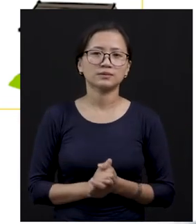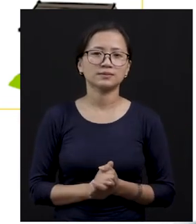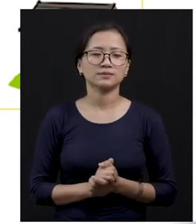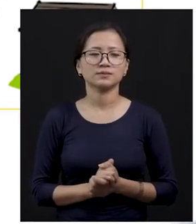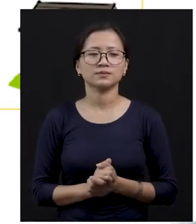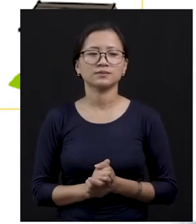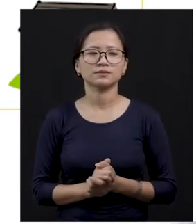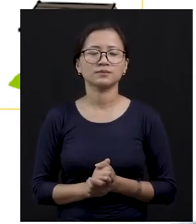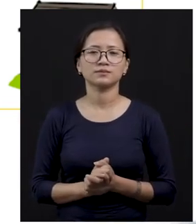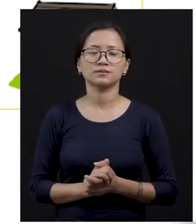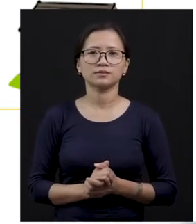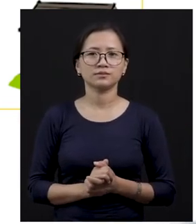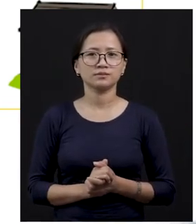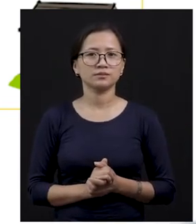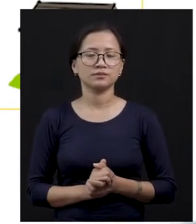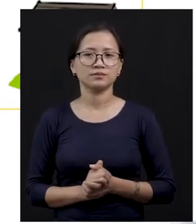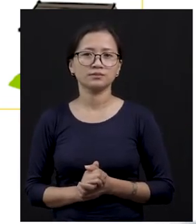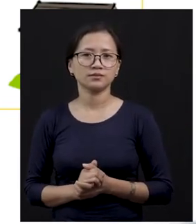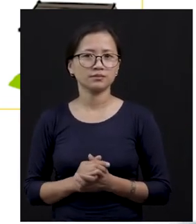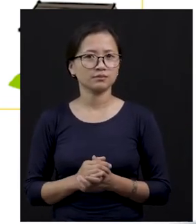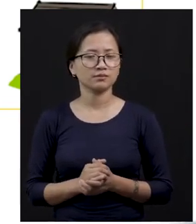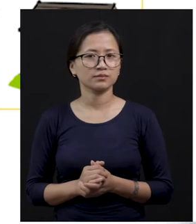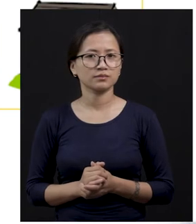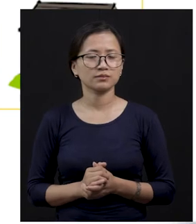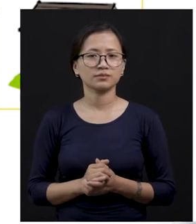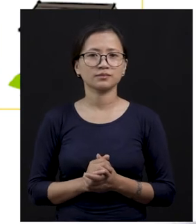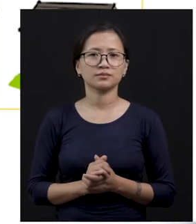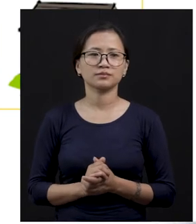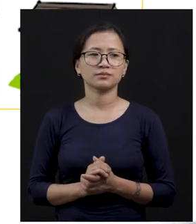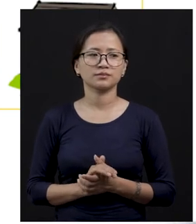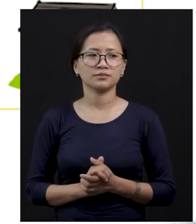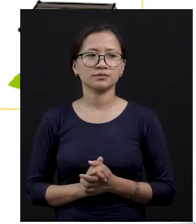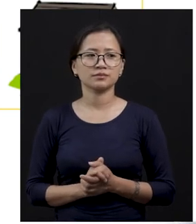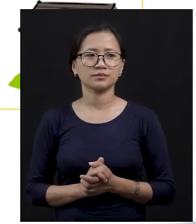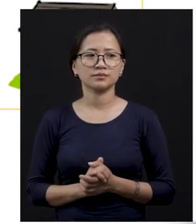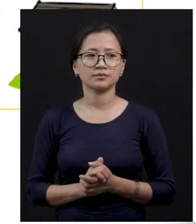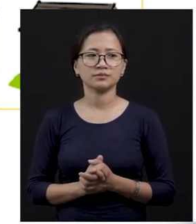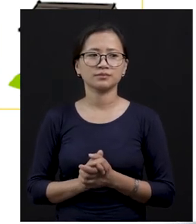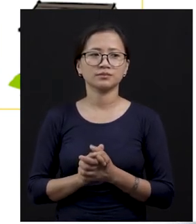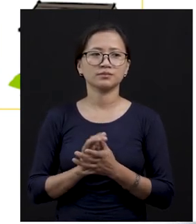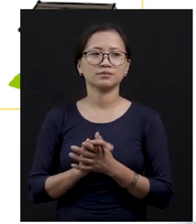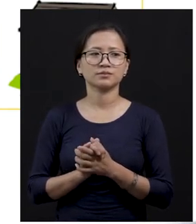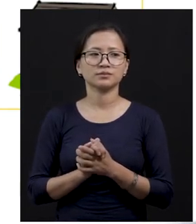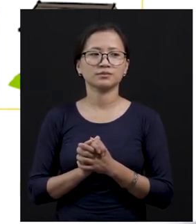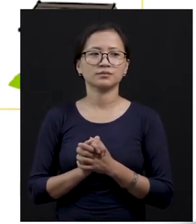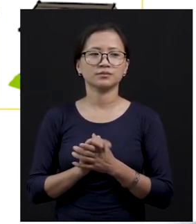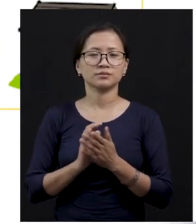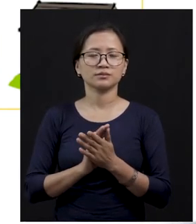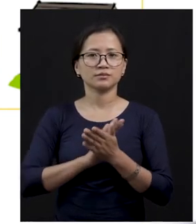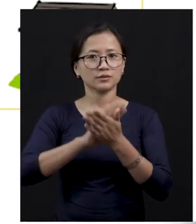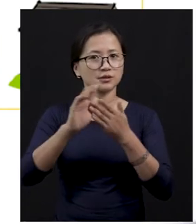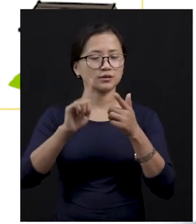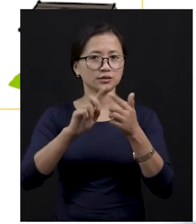okay? Hand, hand lives in, hand lives